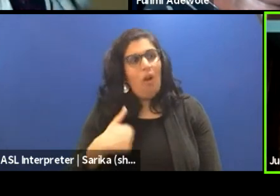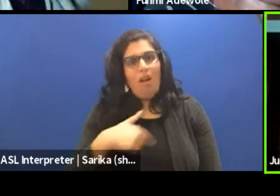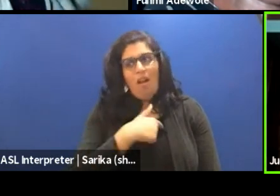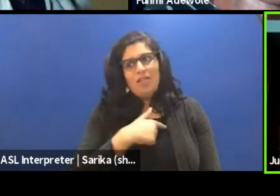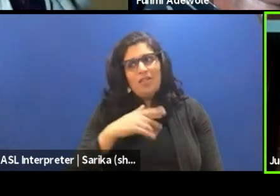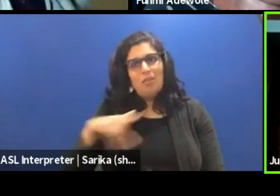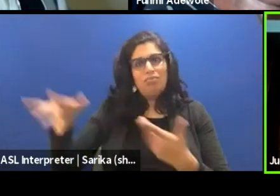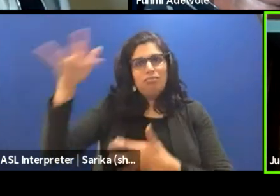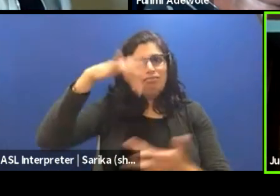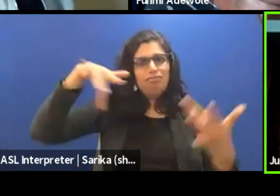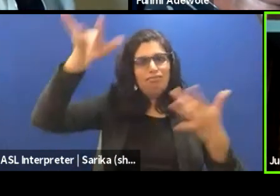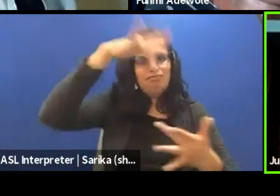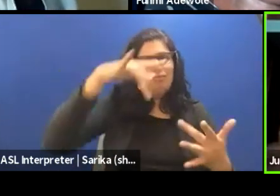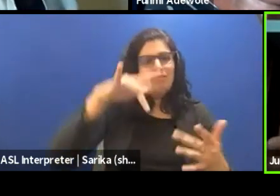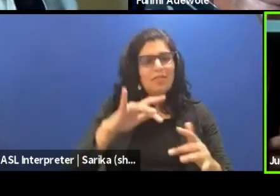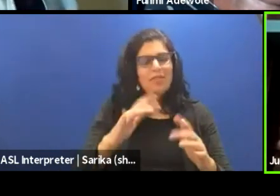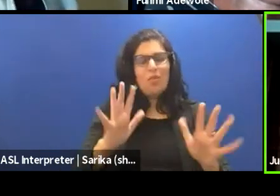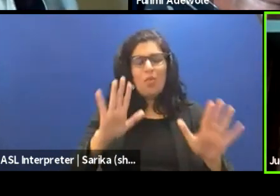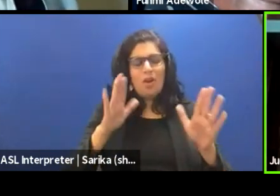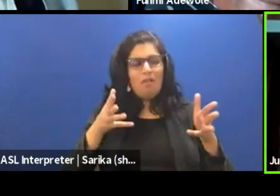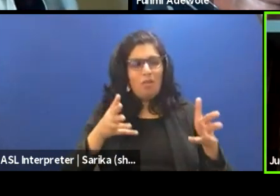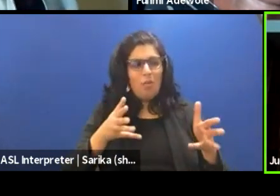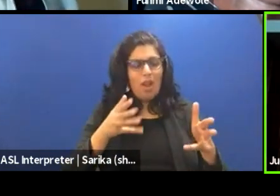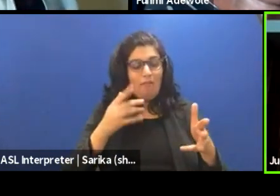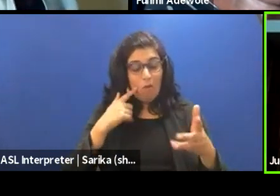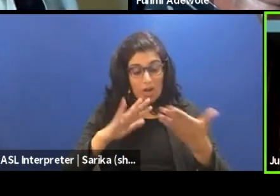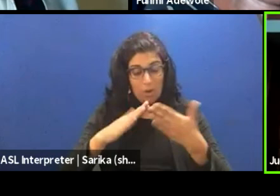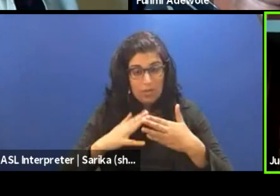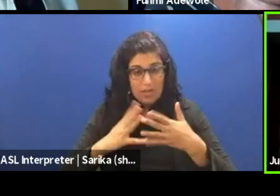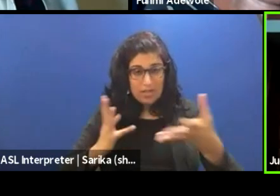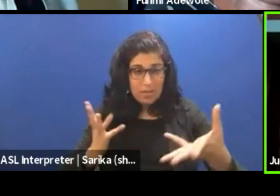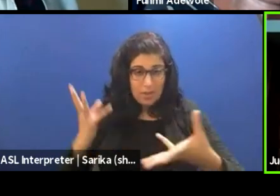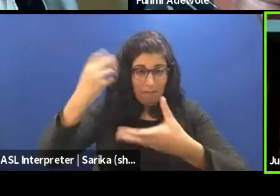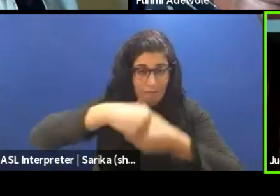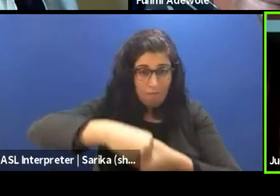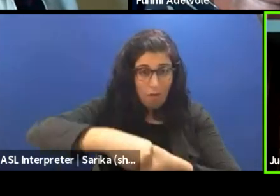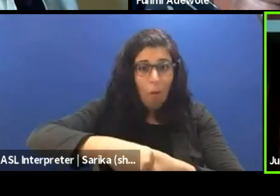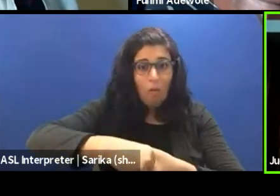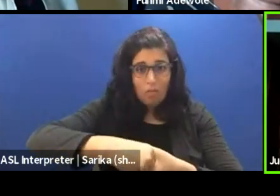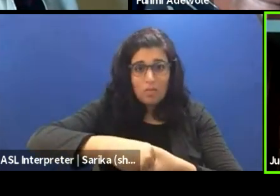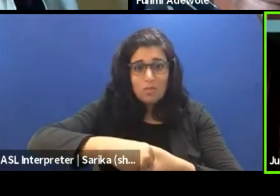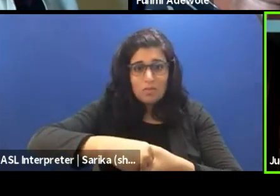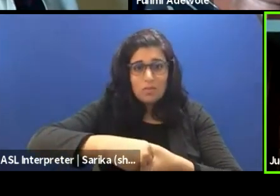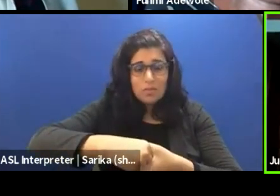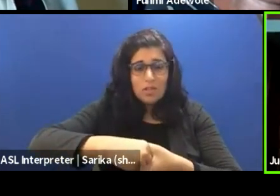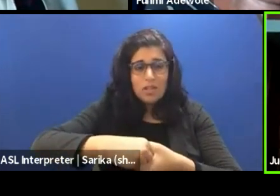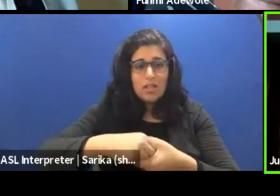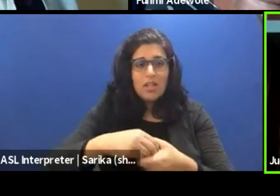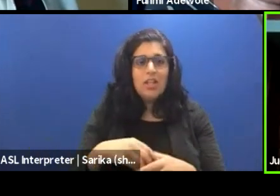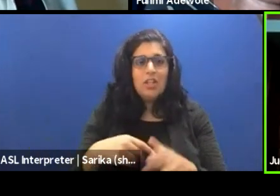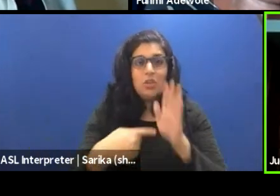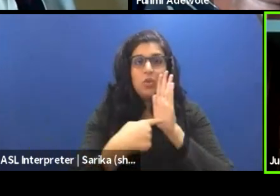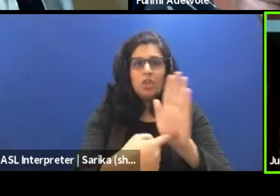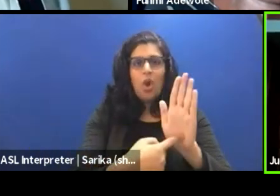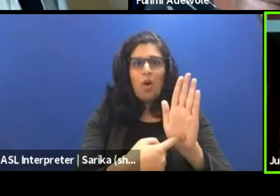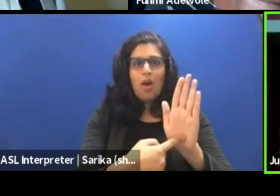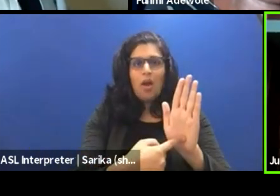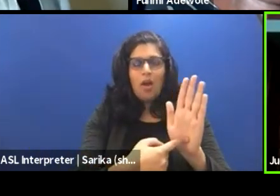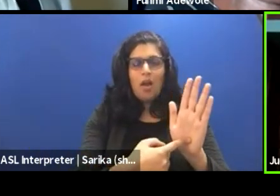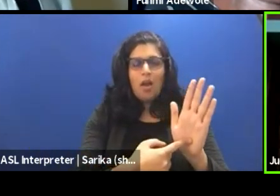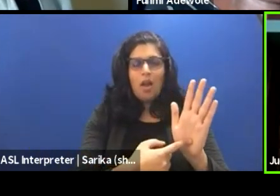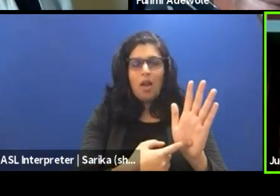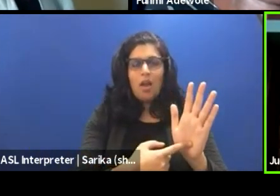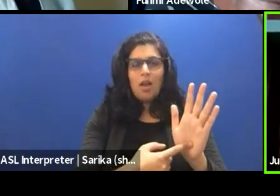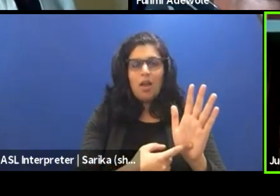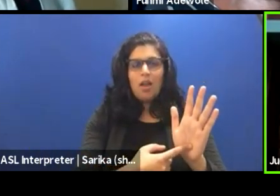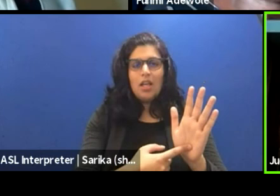wonderful when the community buys into whatever you want to do theatrically, because you show them that they are worthy of